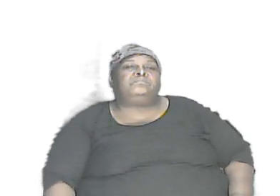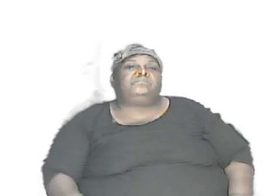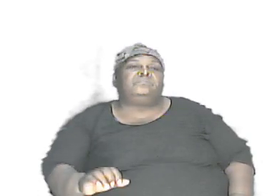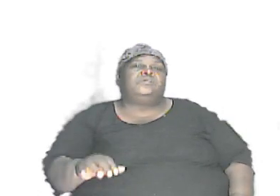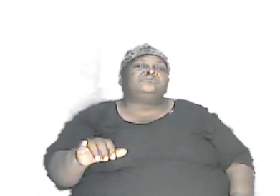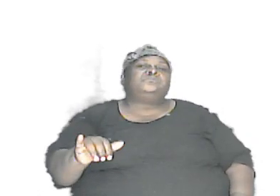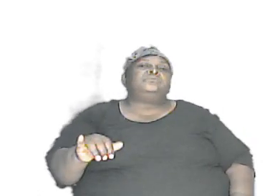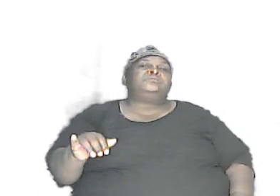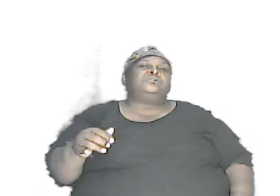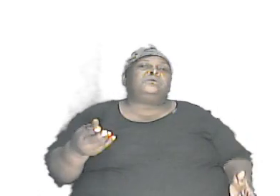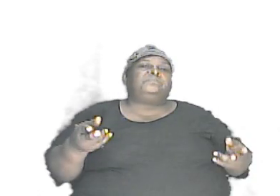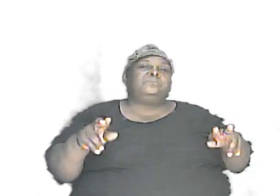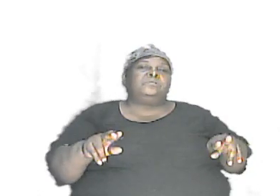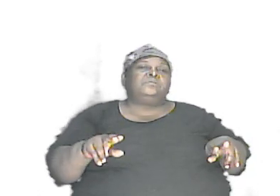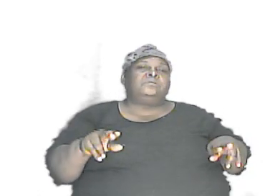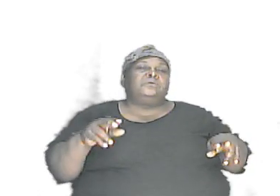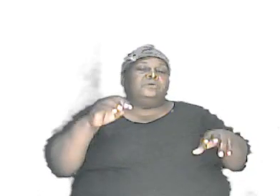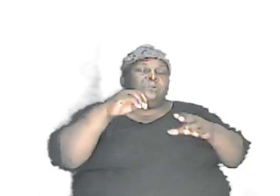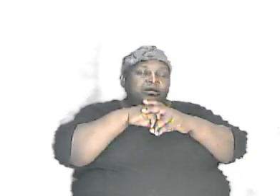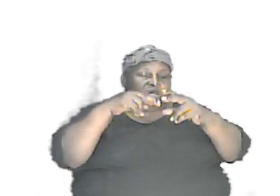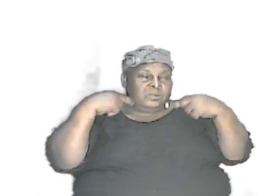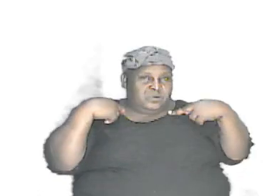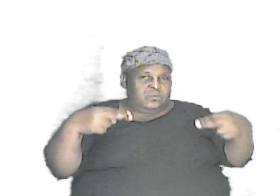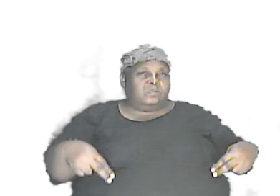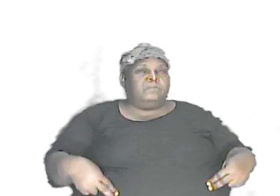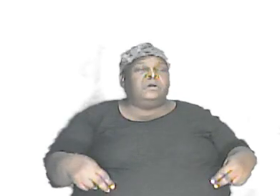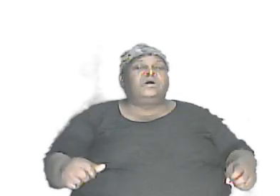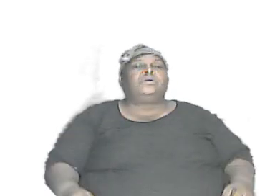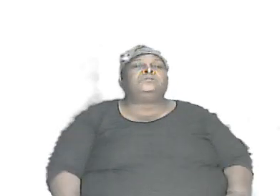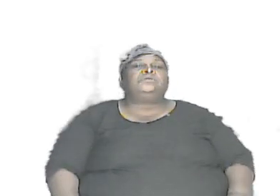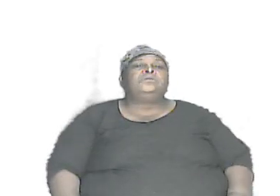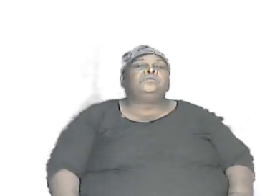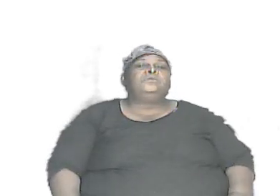happening now in humans there are about